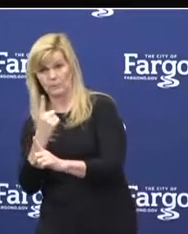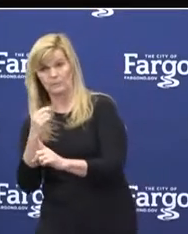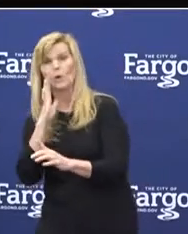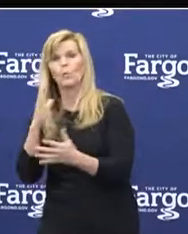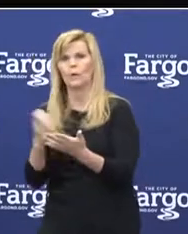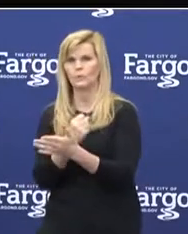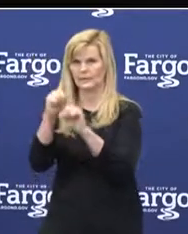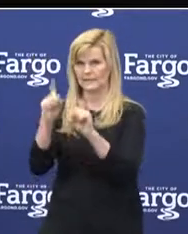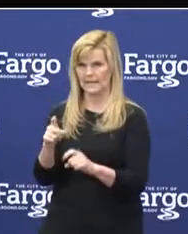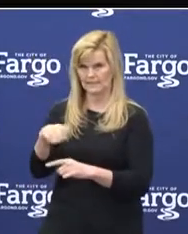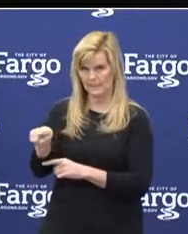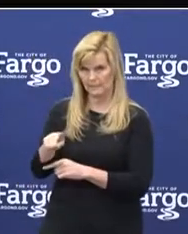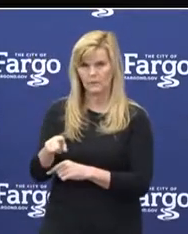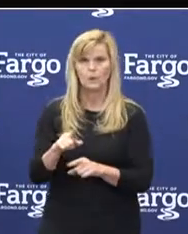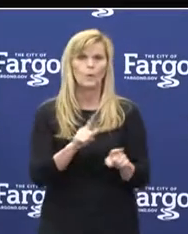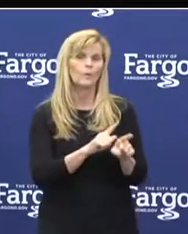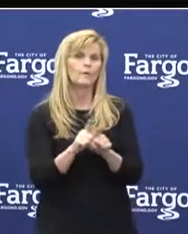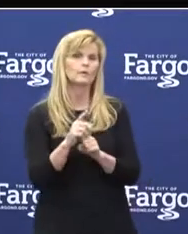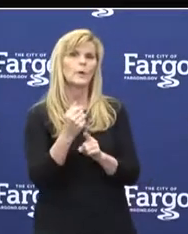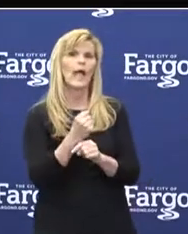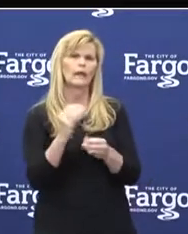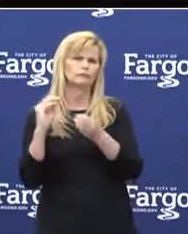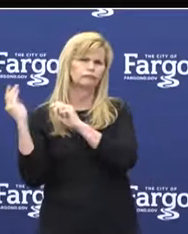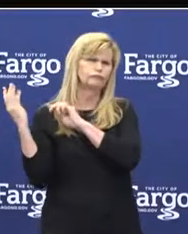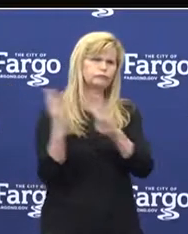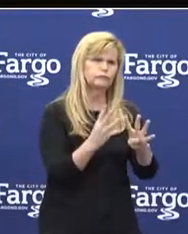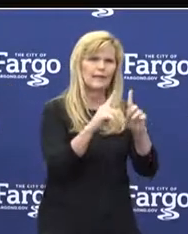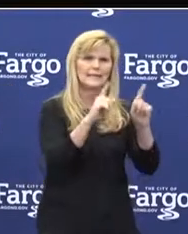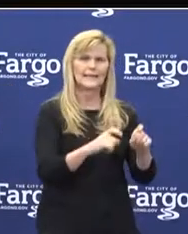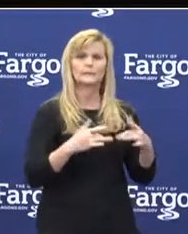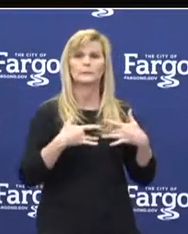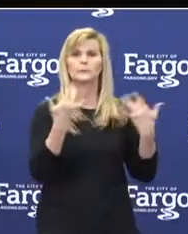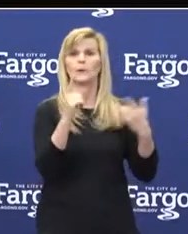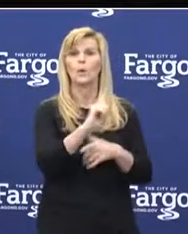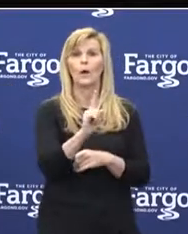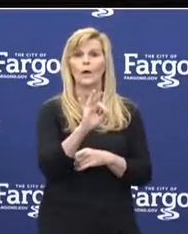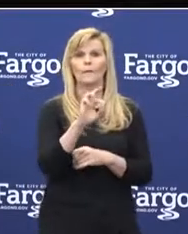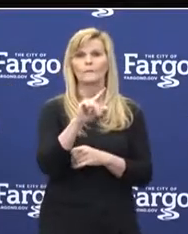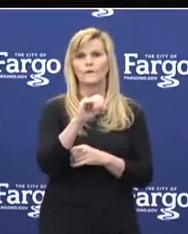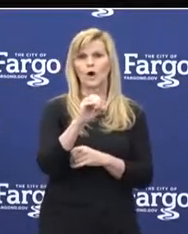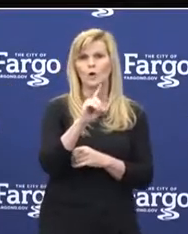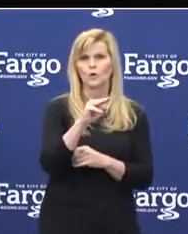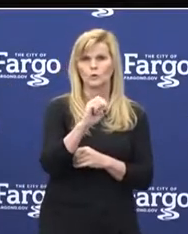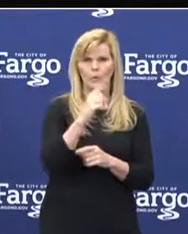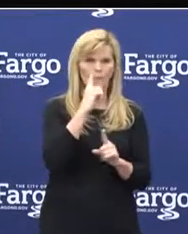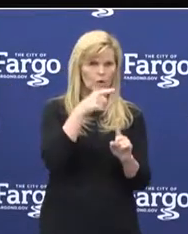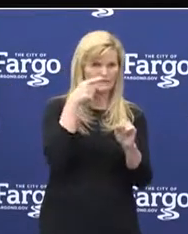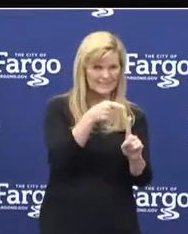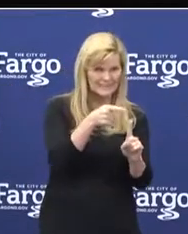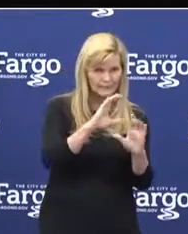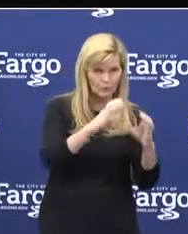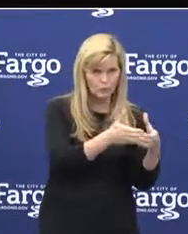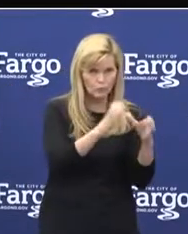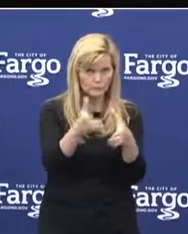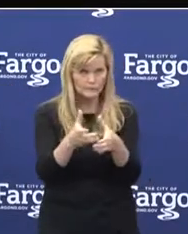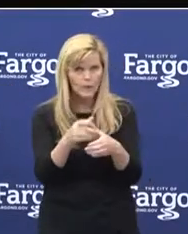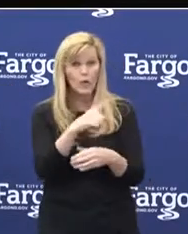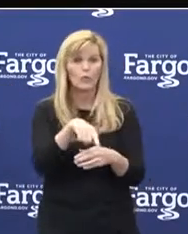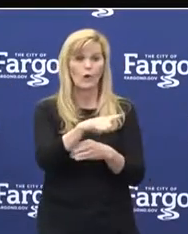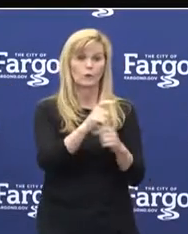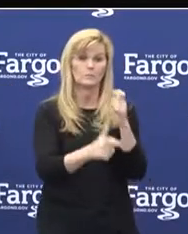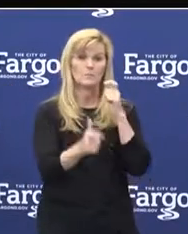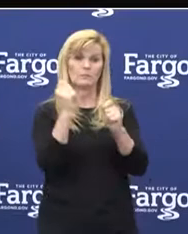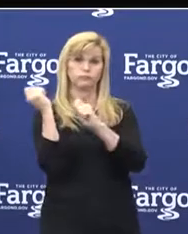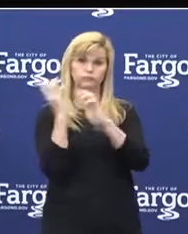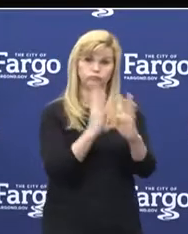We've also had mass testing events, which have been held at the Fargo Dome that are geared towards specific groups. And although these mass events help us to